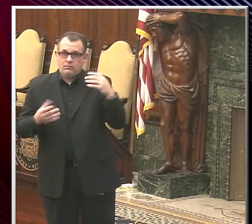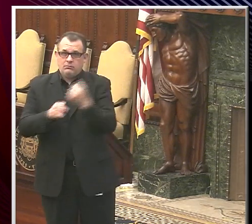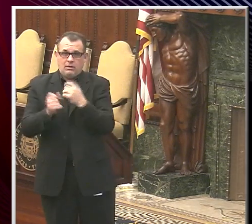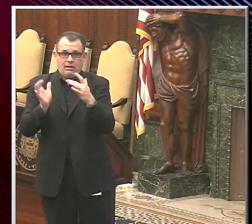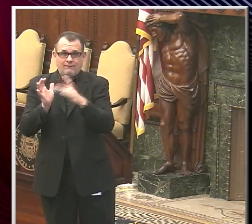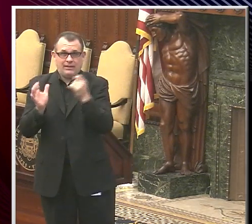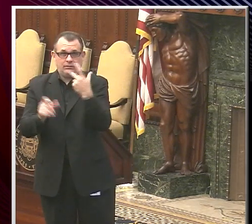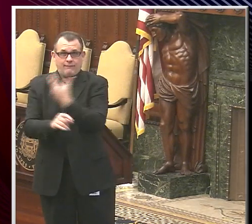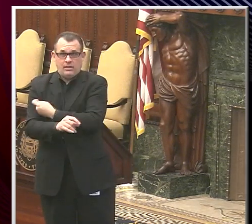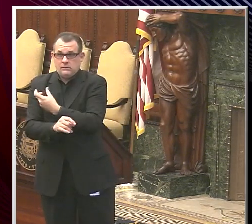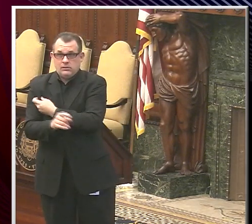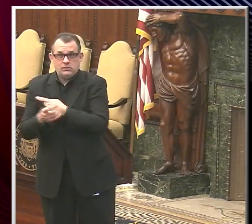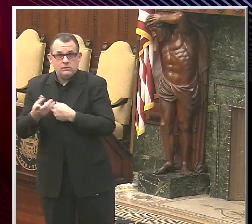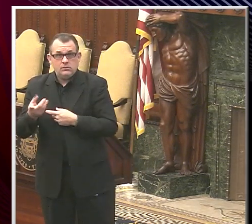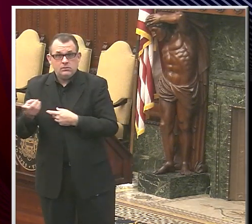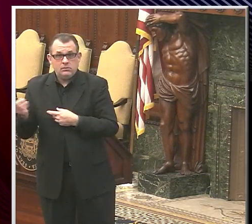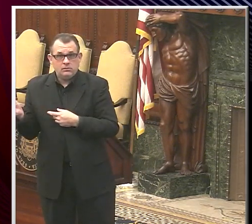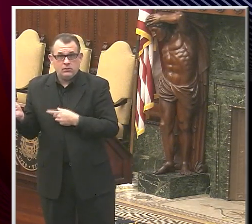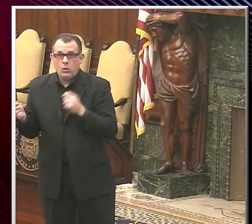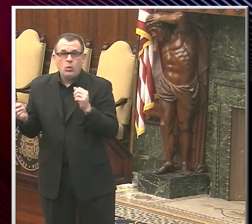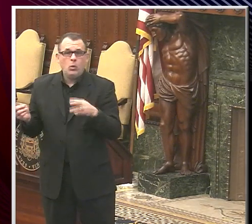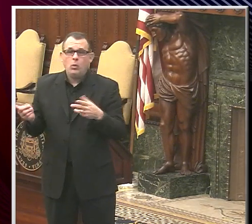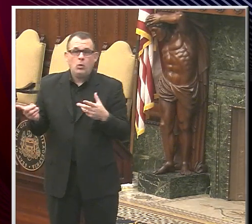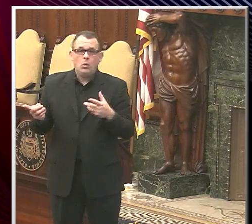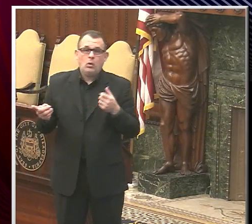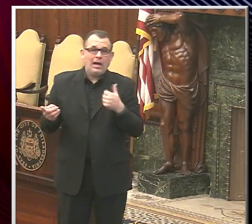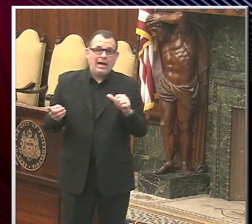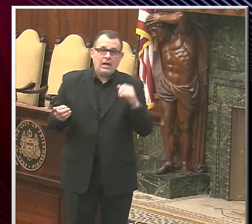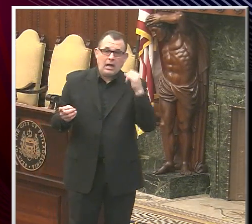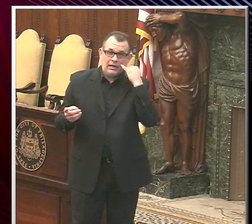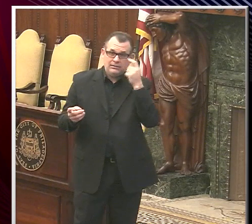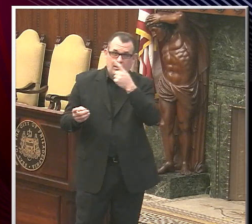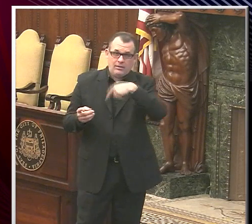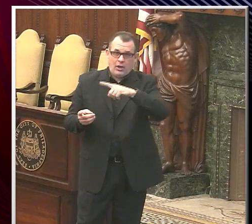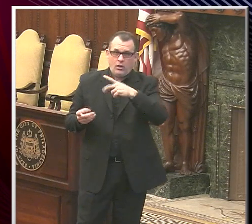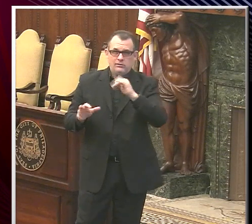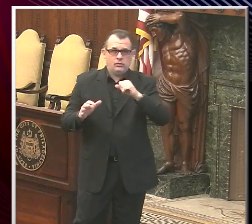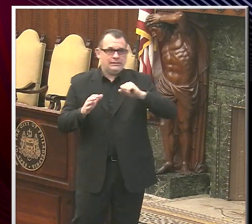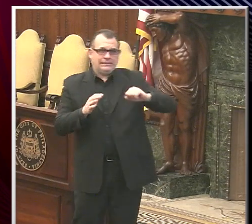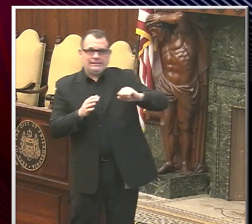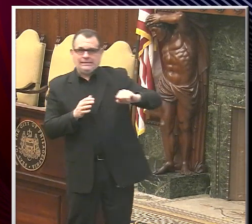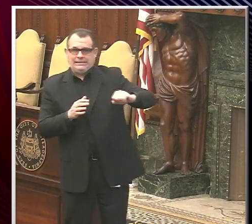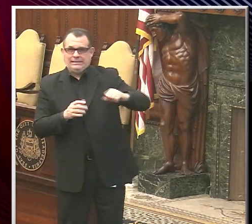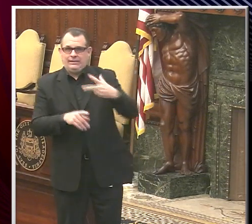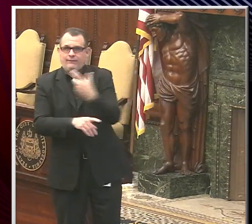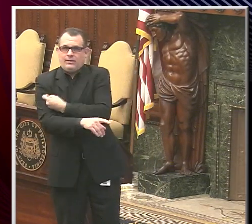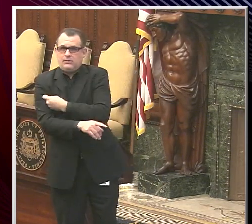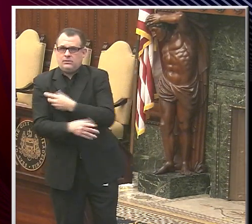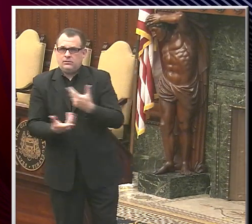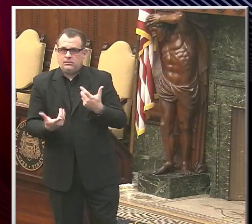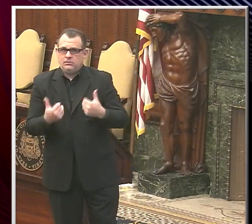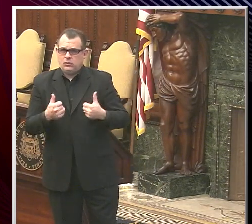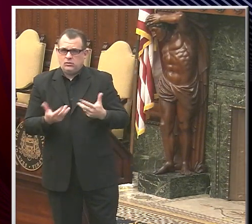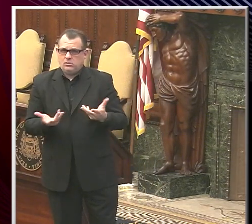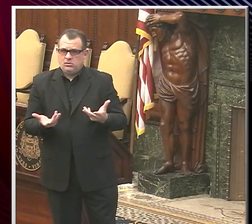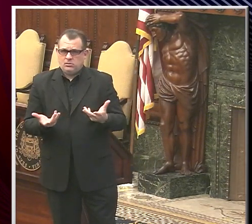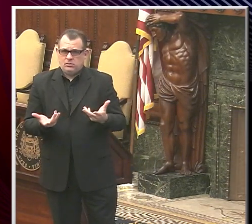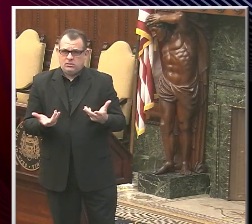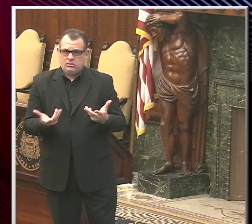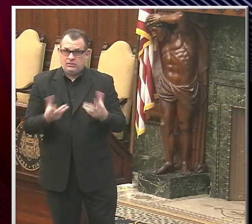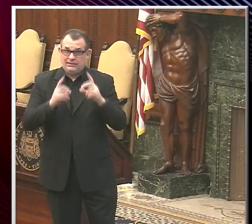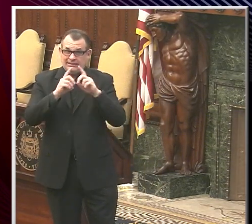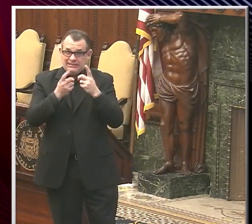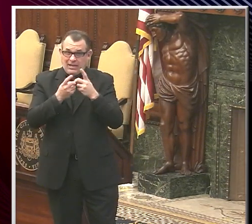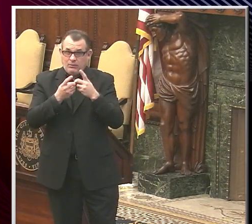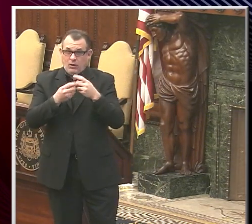being offered to them, or if you're getting any hint that there's a resistance, if the departments are offering incentives that you know